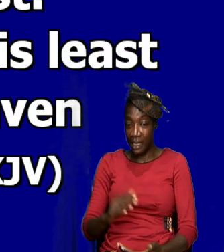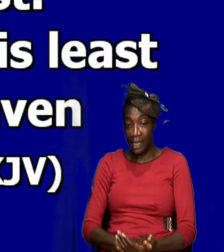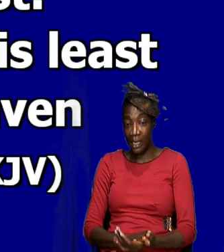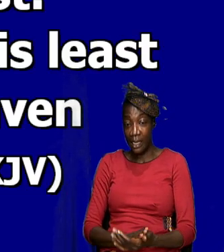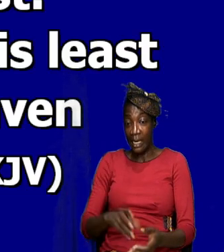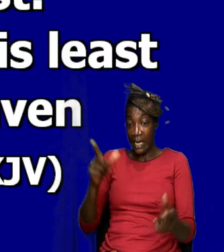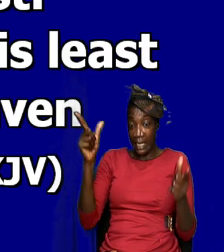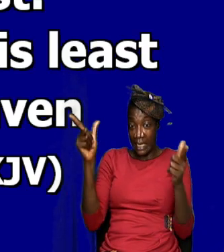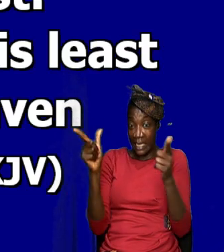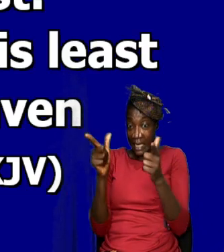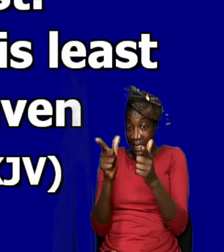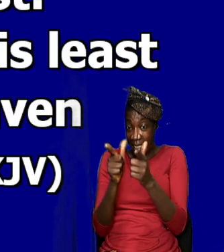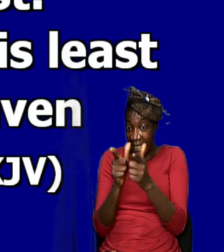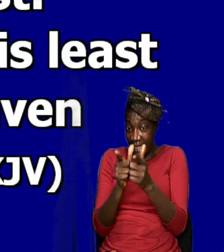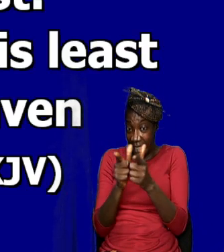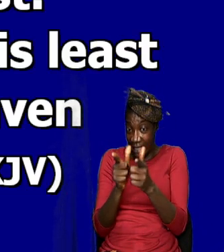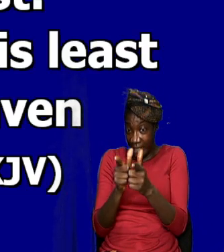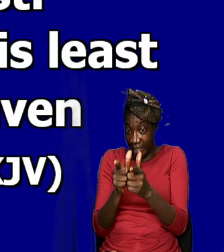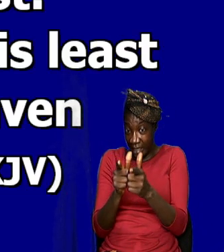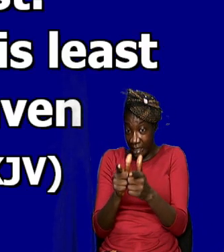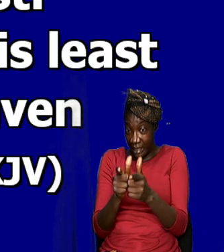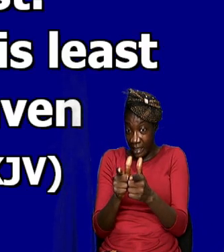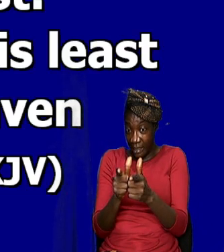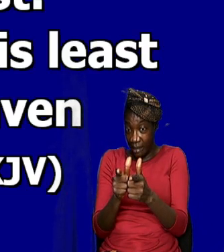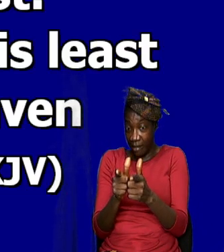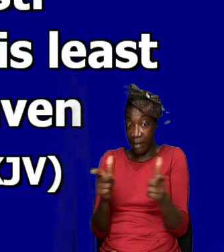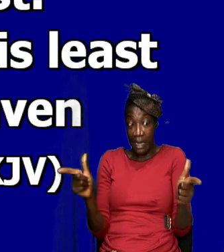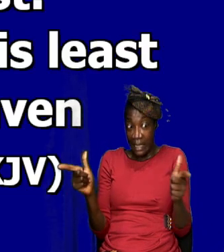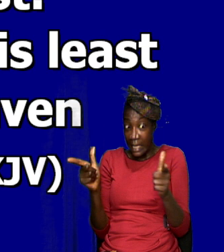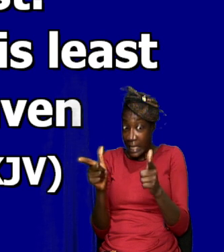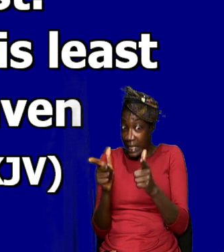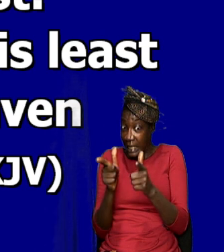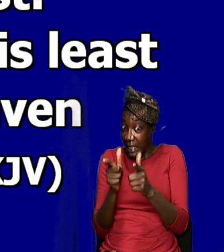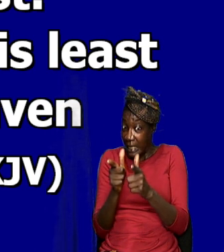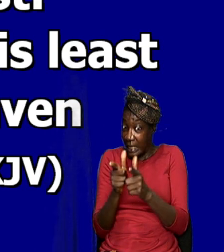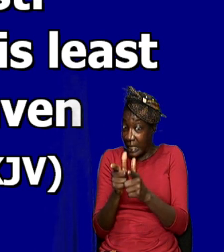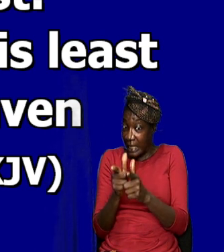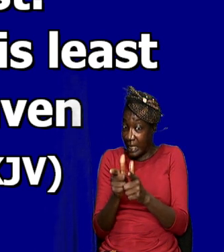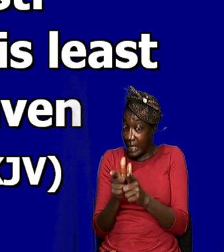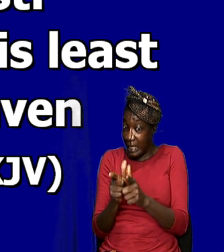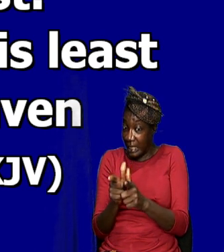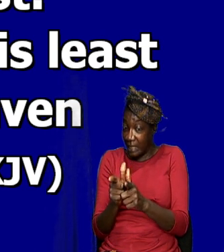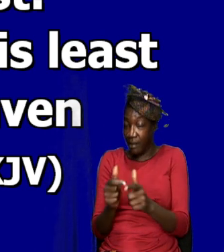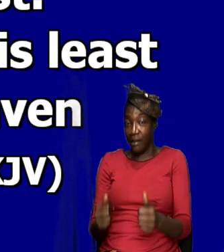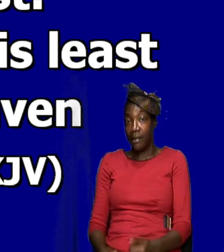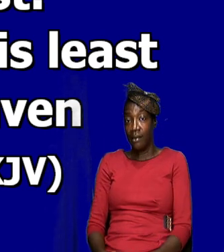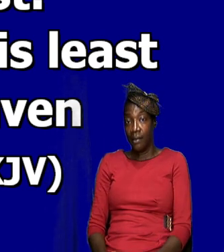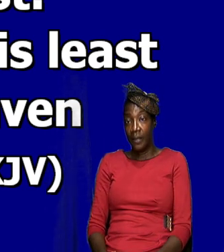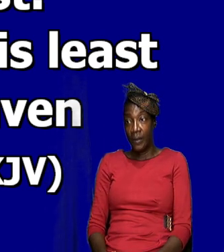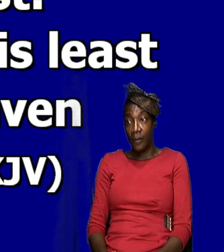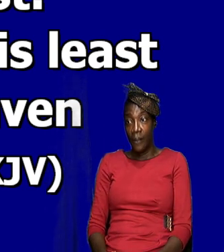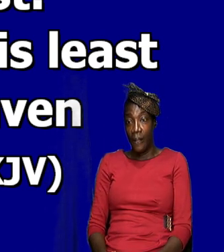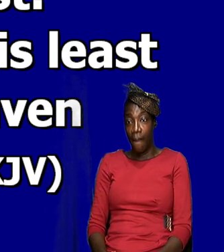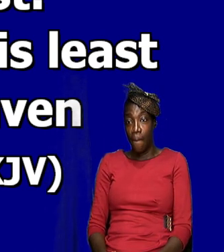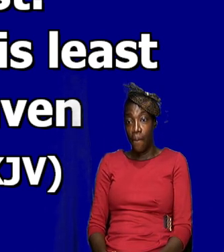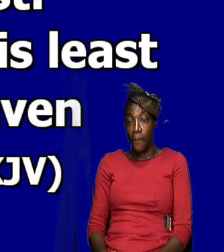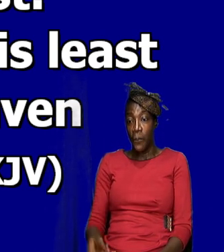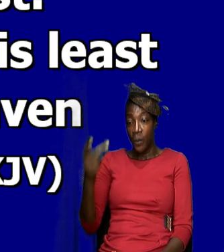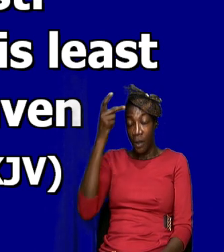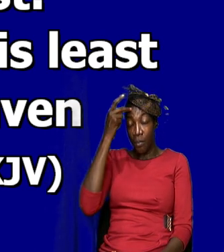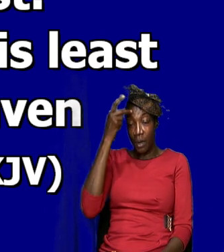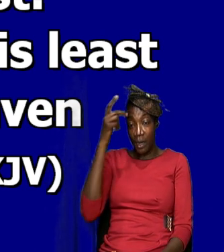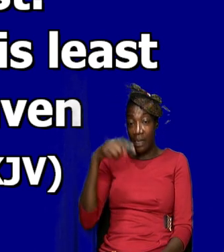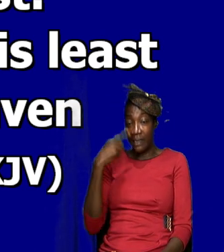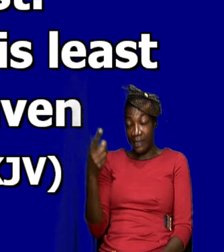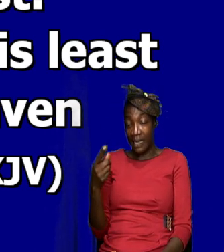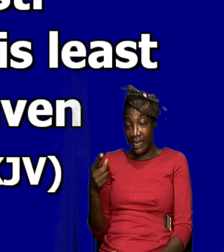least of us who is the least among us brother who is the least among us well Paul said that he is the